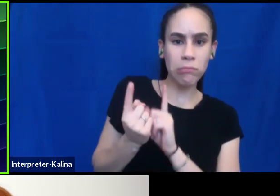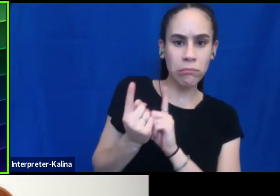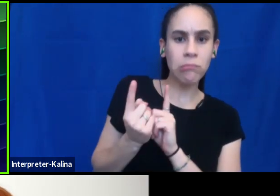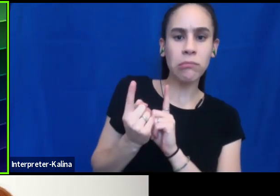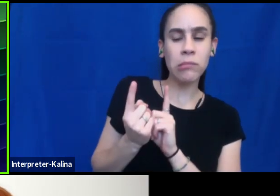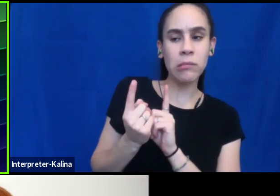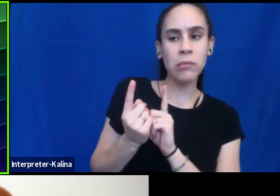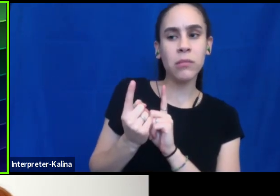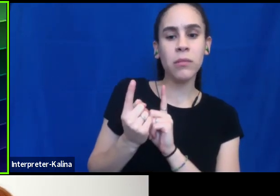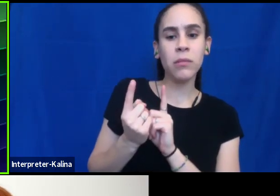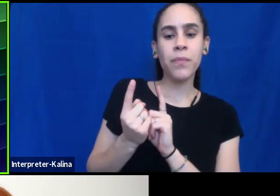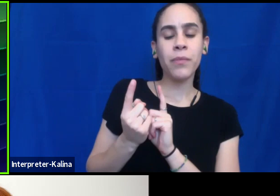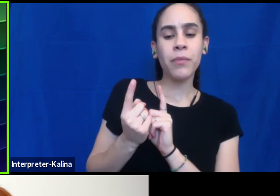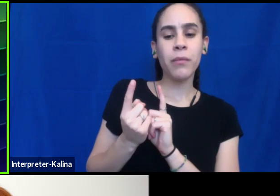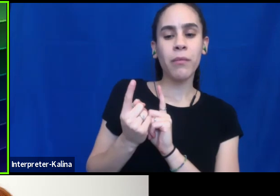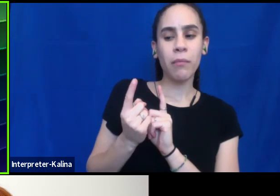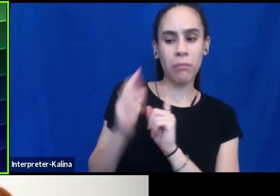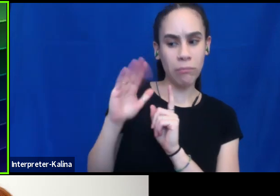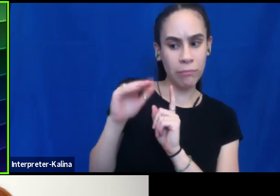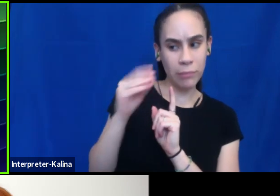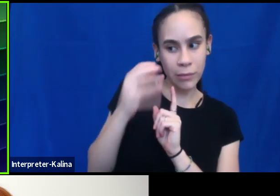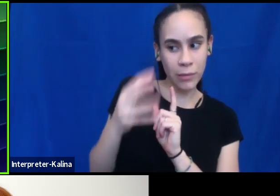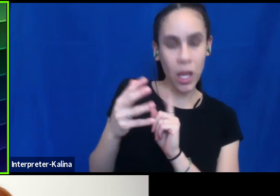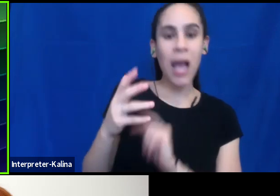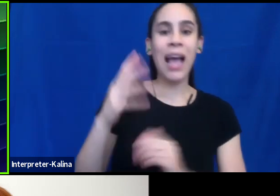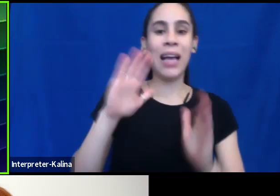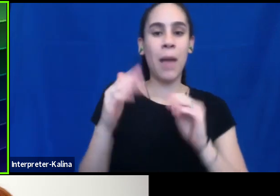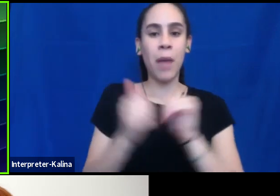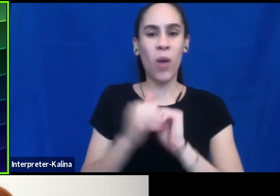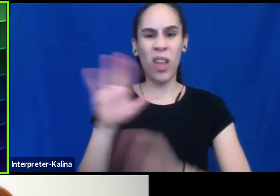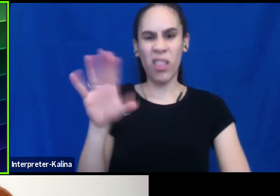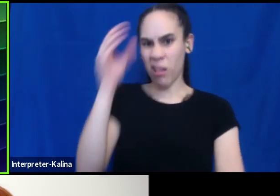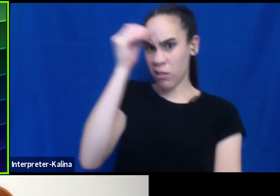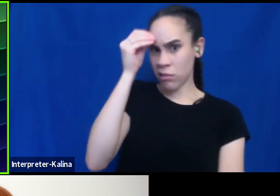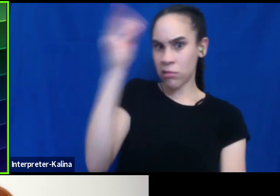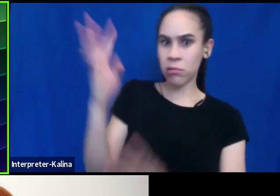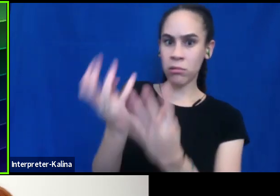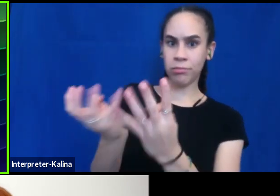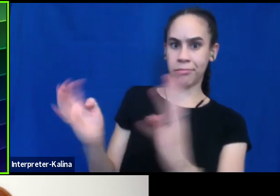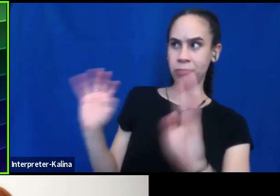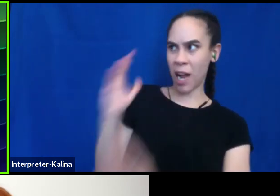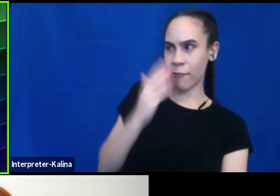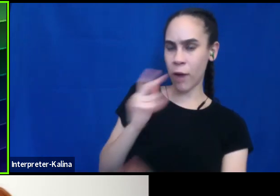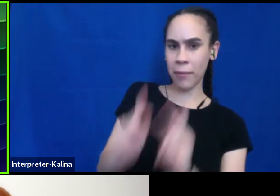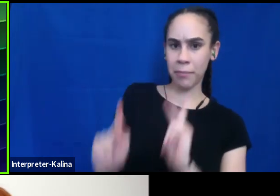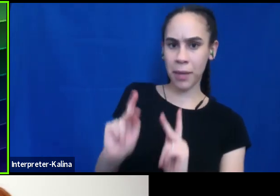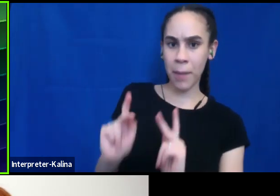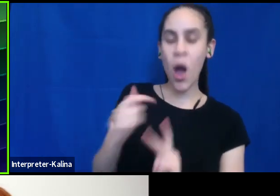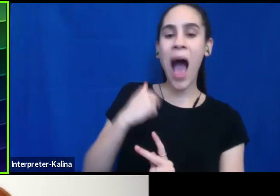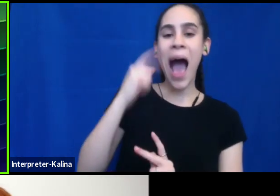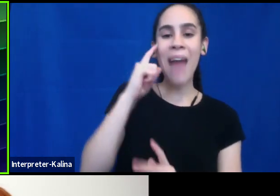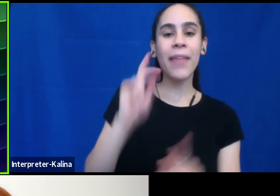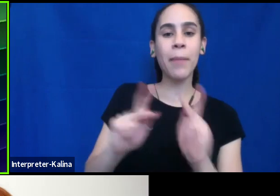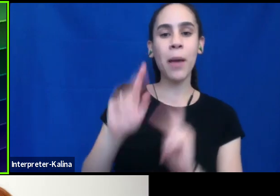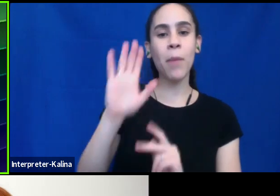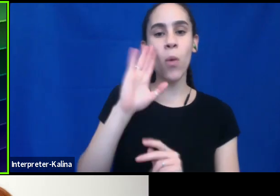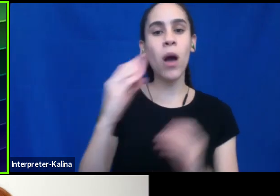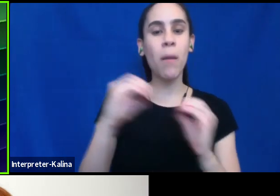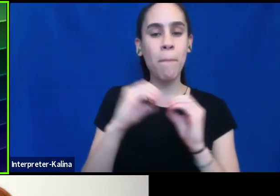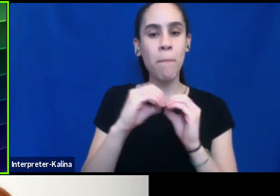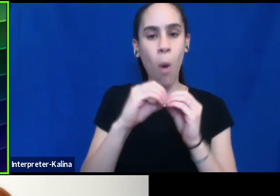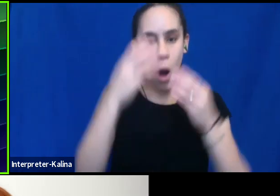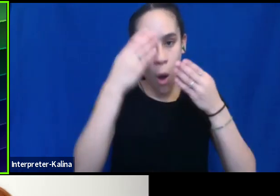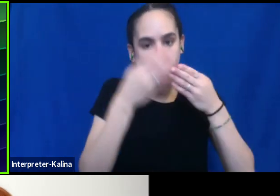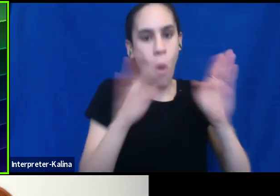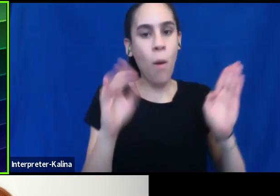you know, um, what you just said was racist. Um, I think that person's ears are going to be open to that conversation. I think they're more